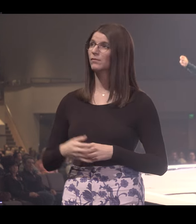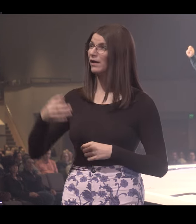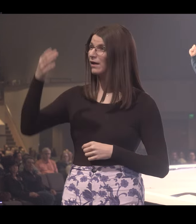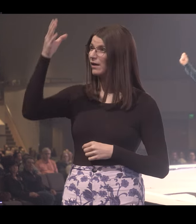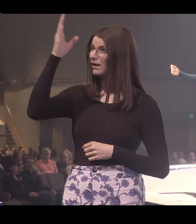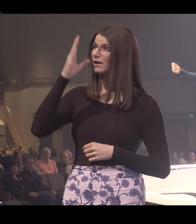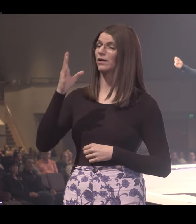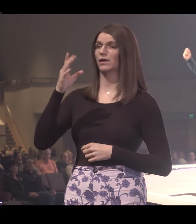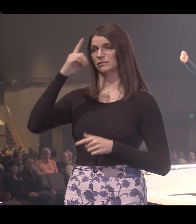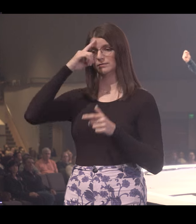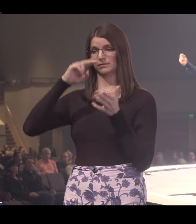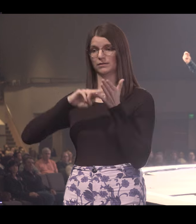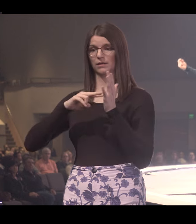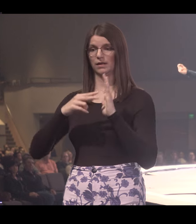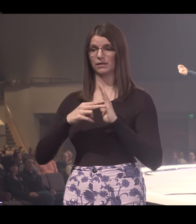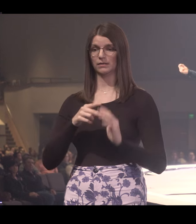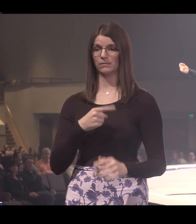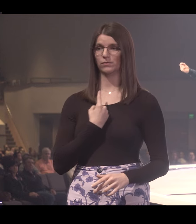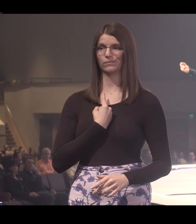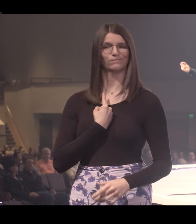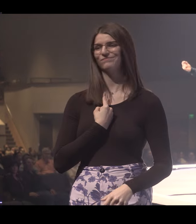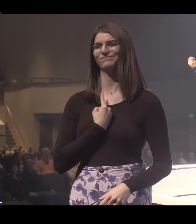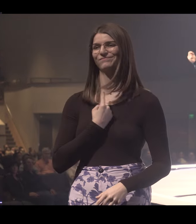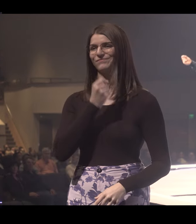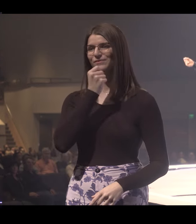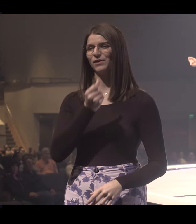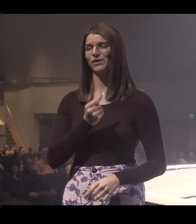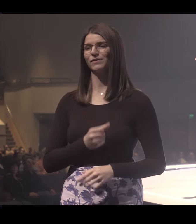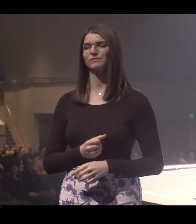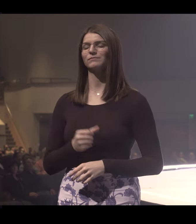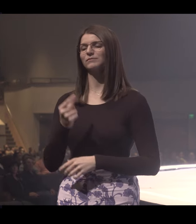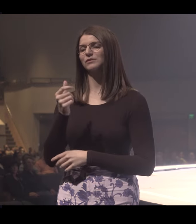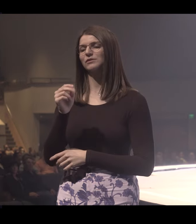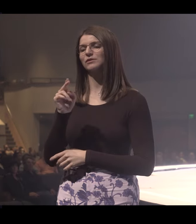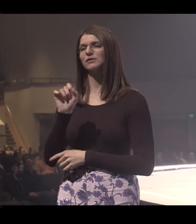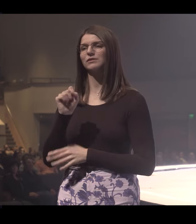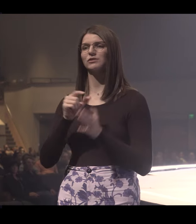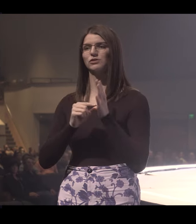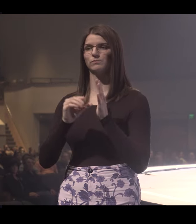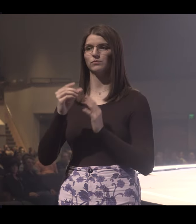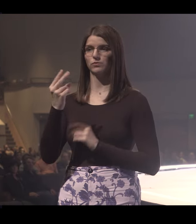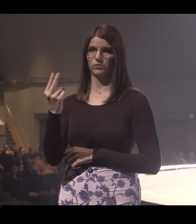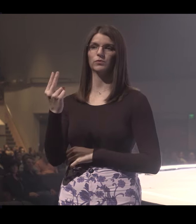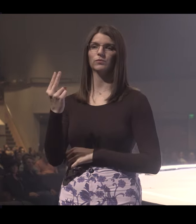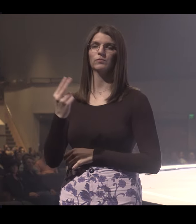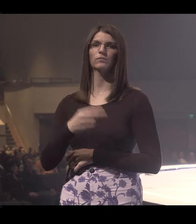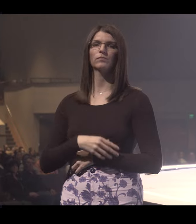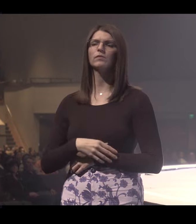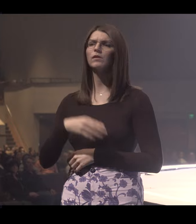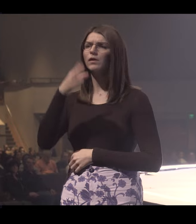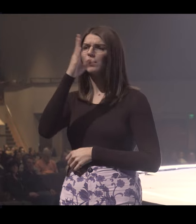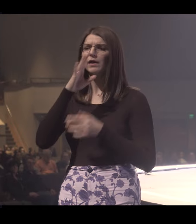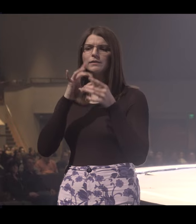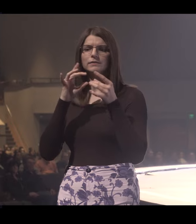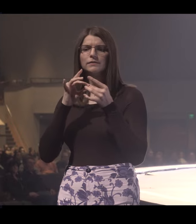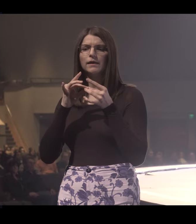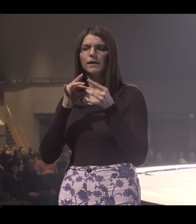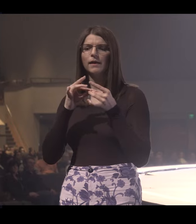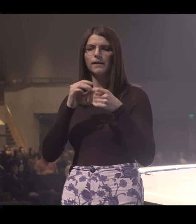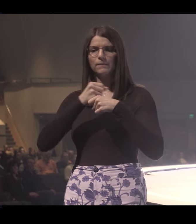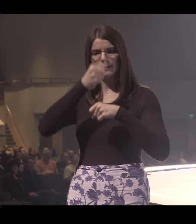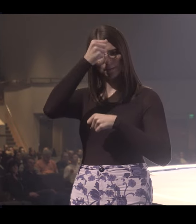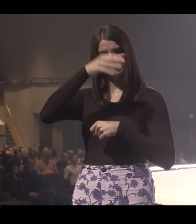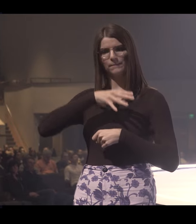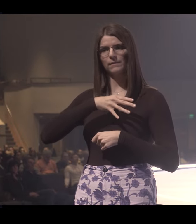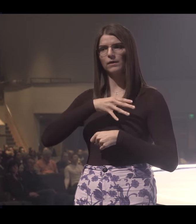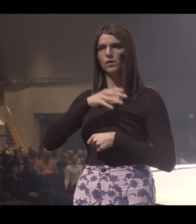never intended it to be this way. In fact, Genesis chapter 2 says this. What did God say right when he